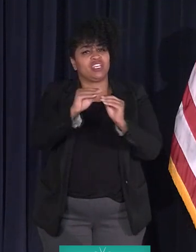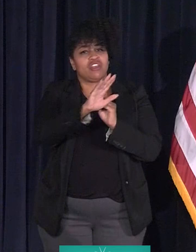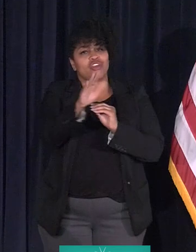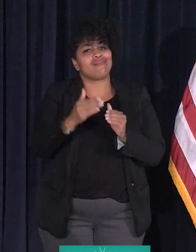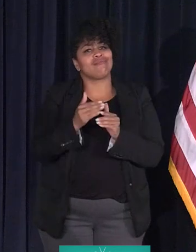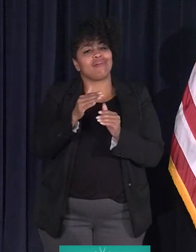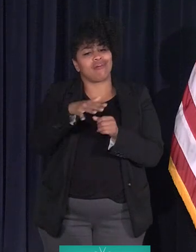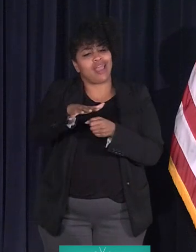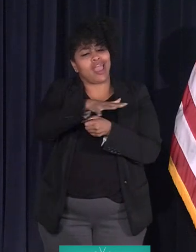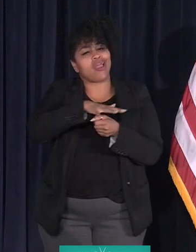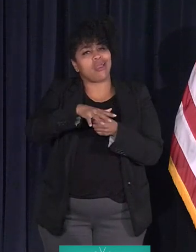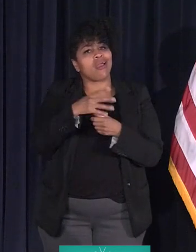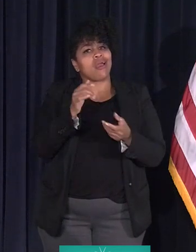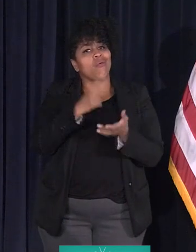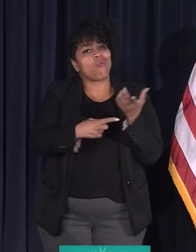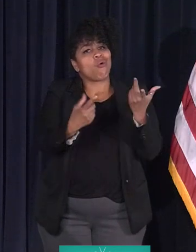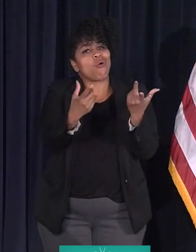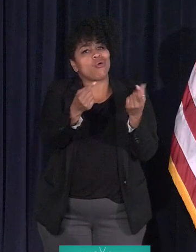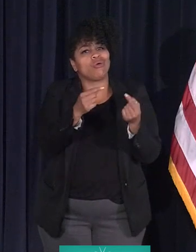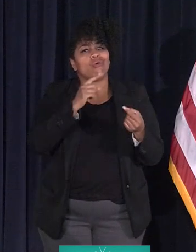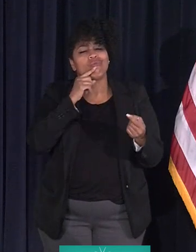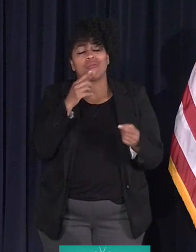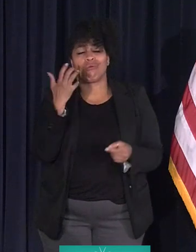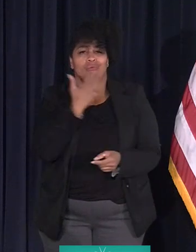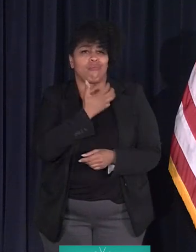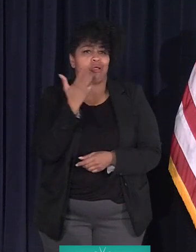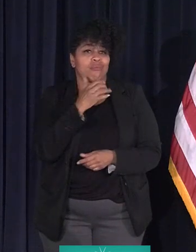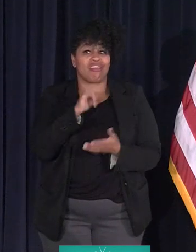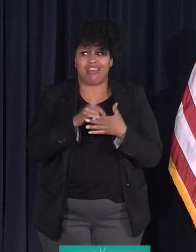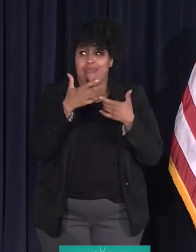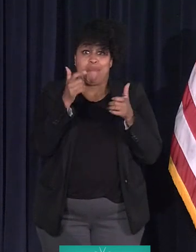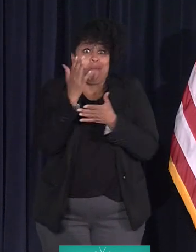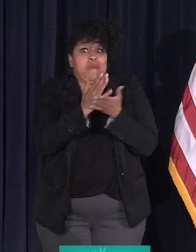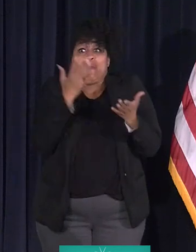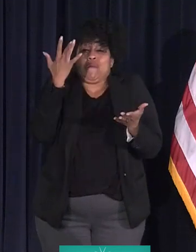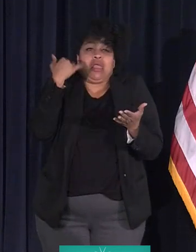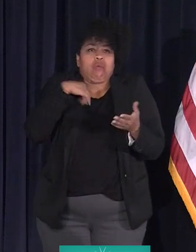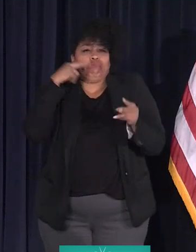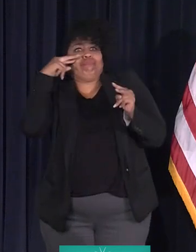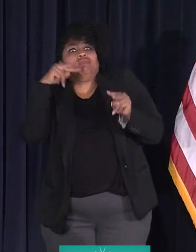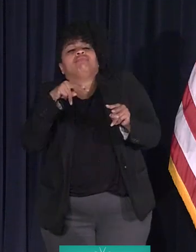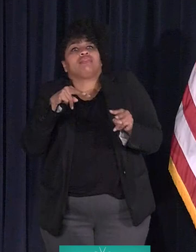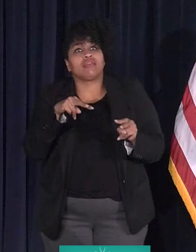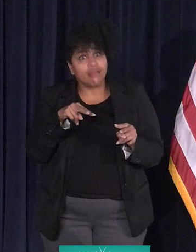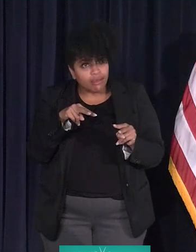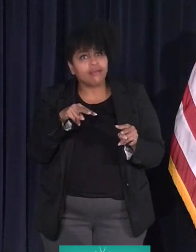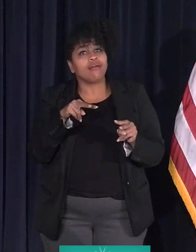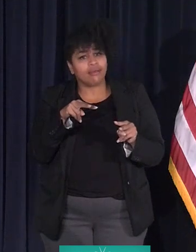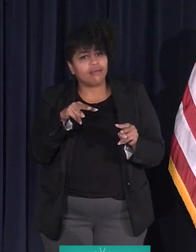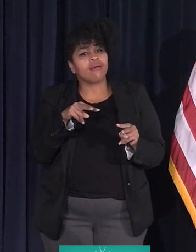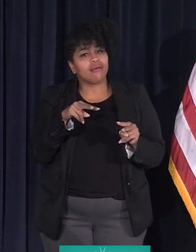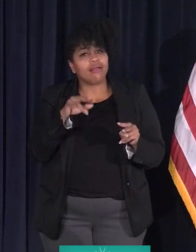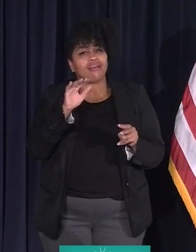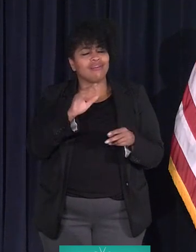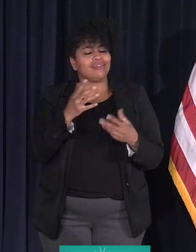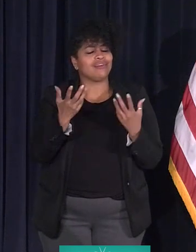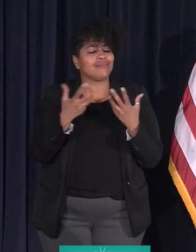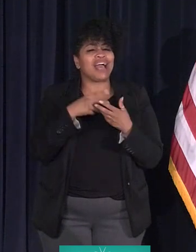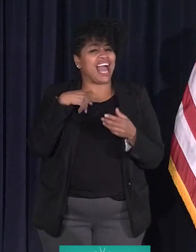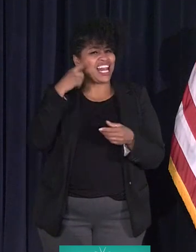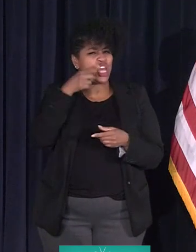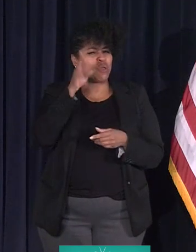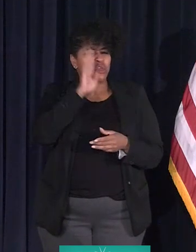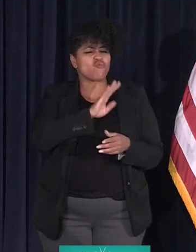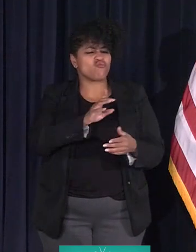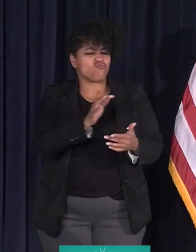guys are doing is remarkable. And that's a big part of why we're seeing that stretch come by. And you're going to be, I think,